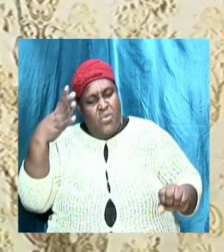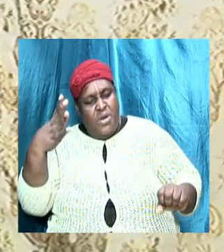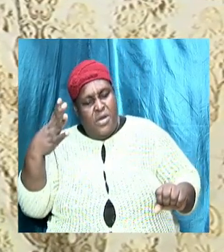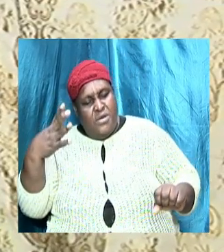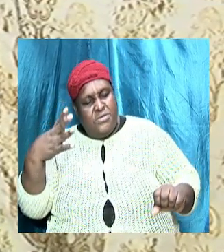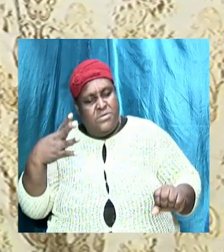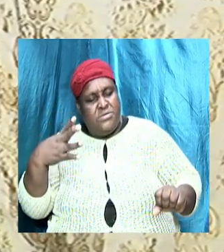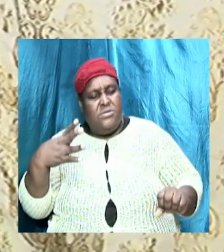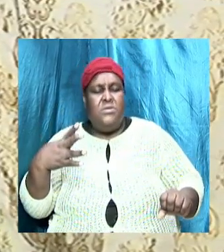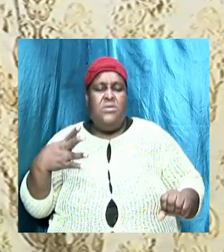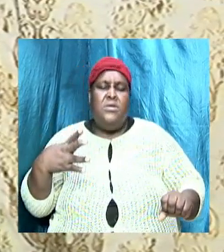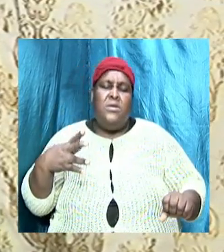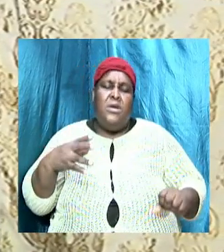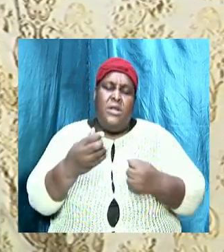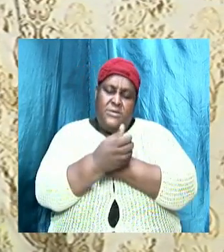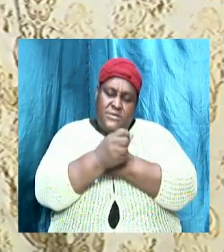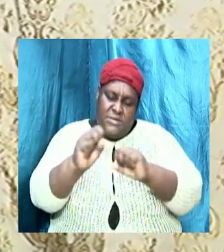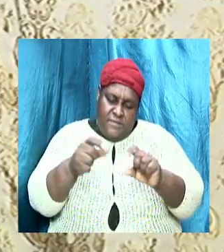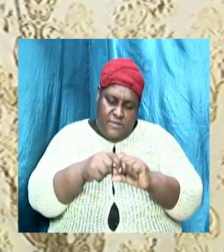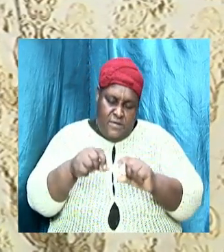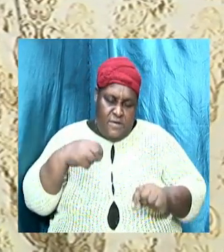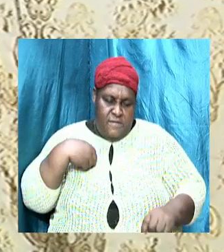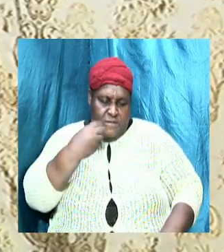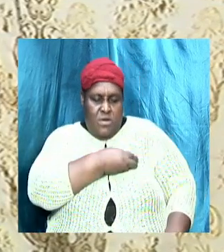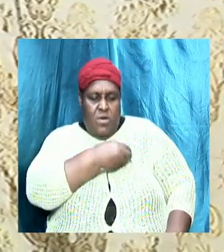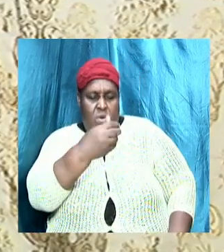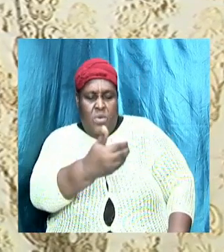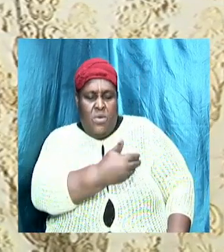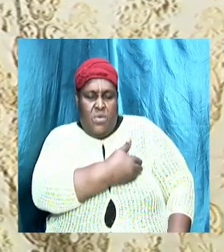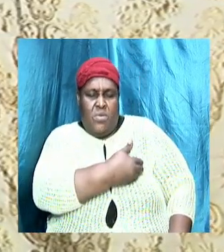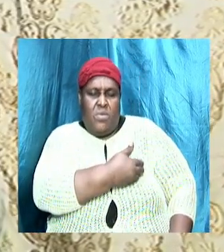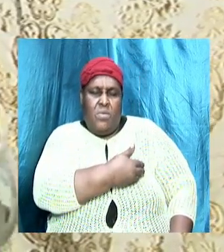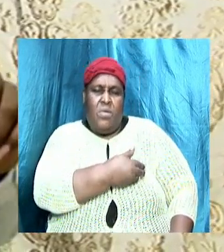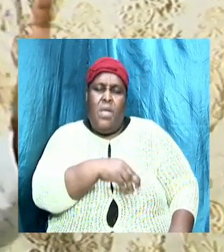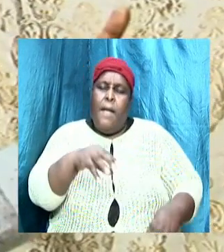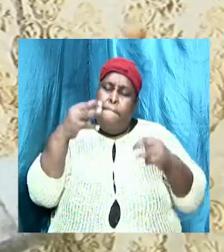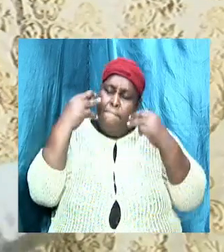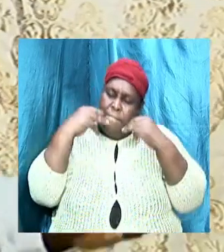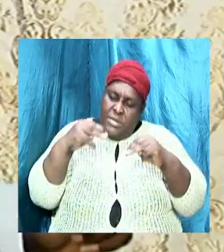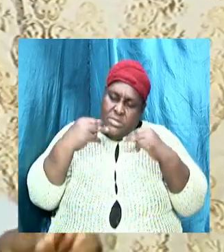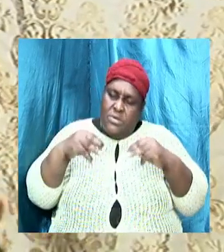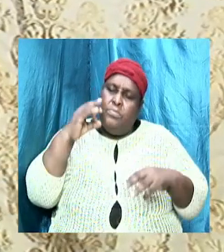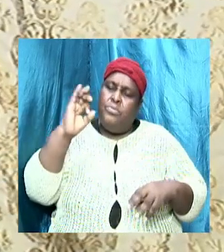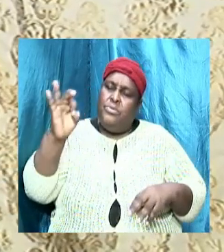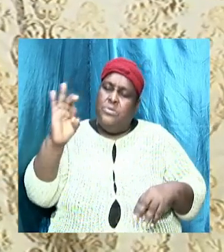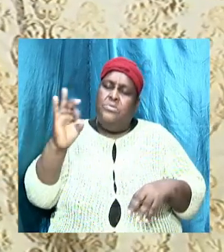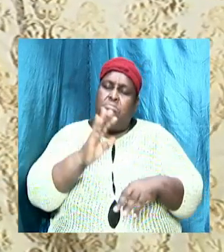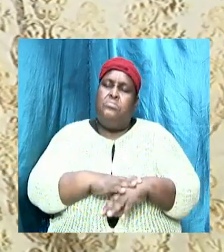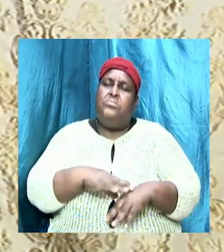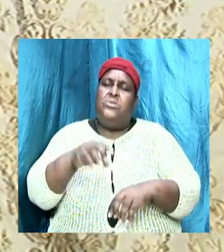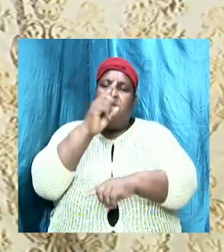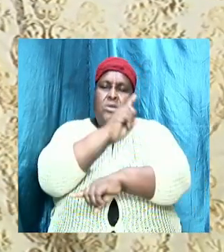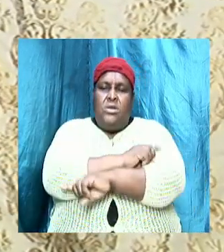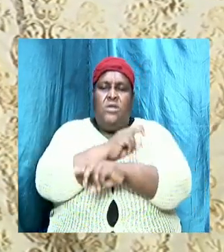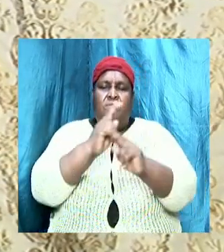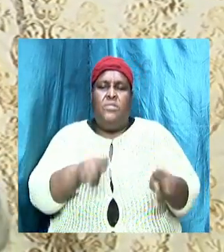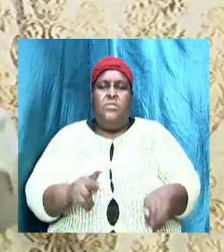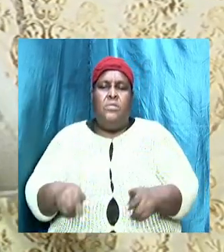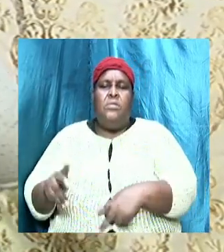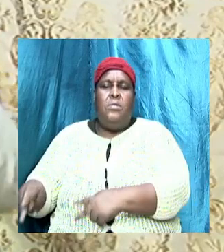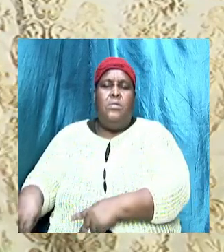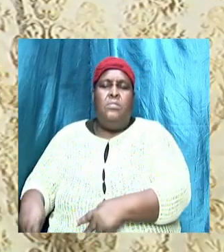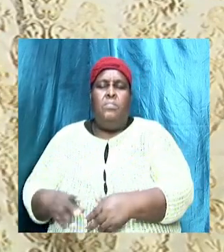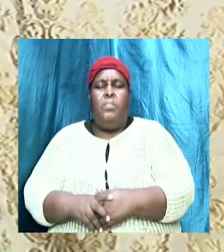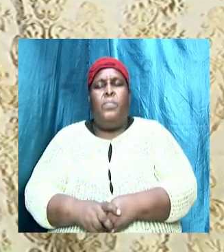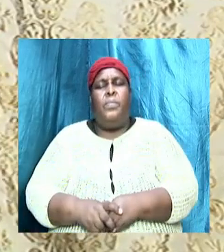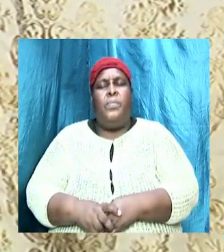saving of soul. It was the message that was preached on the day of Pentecost. And